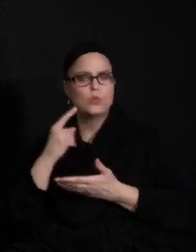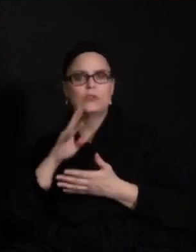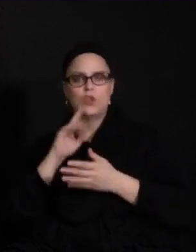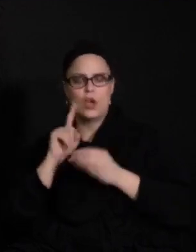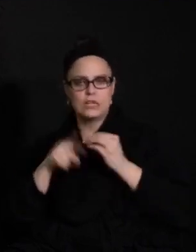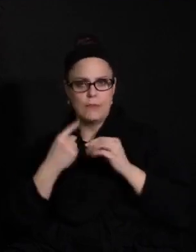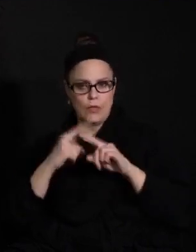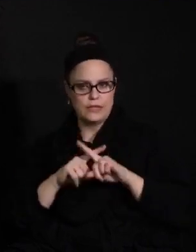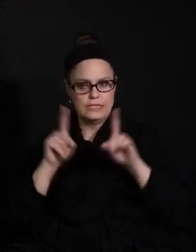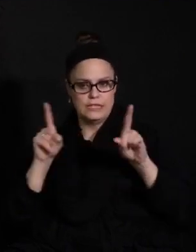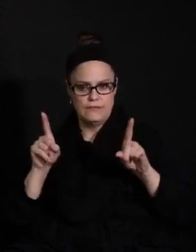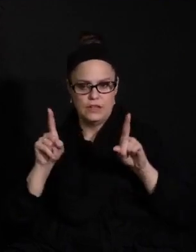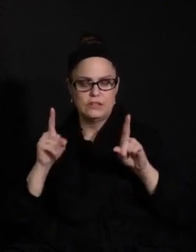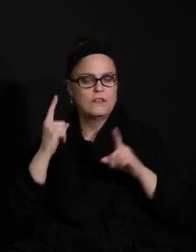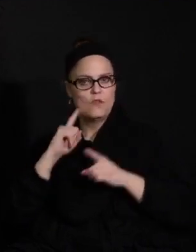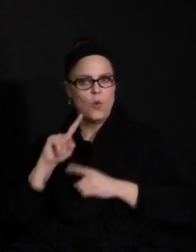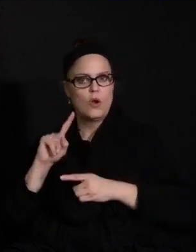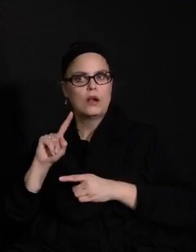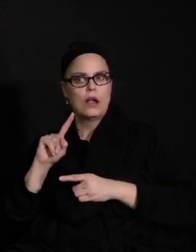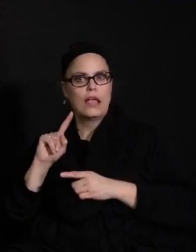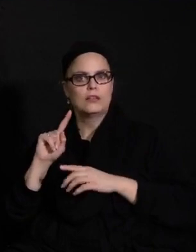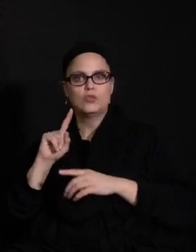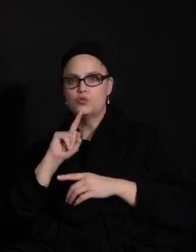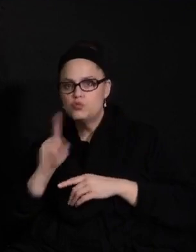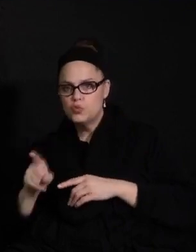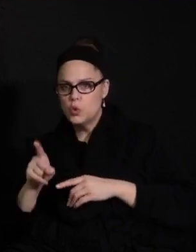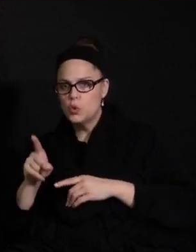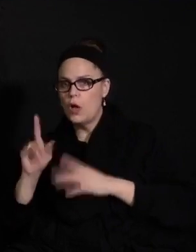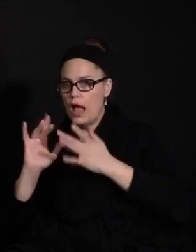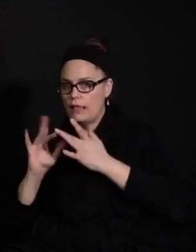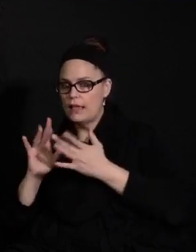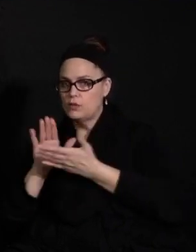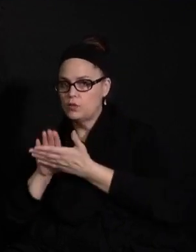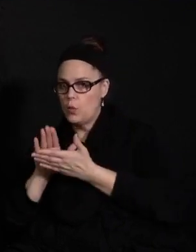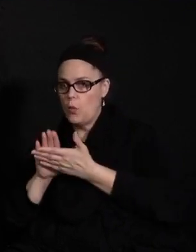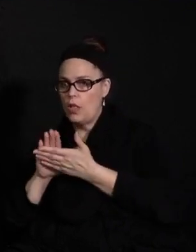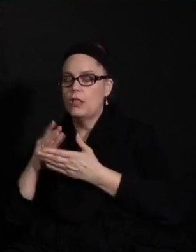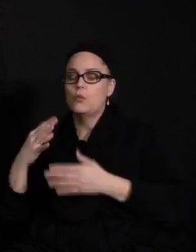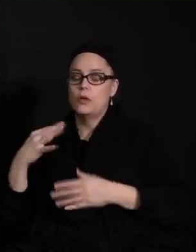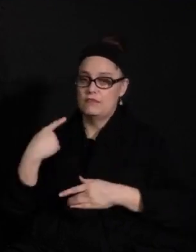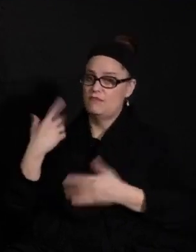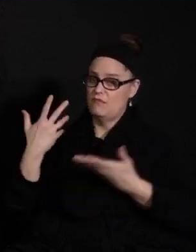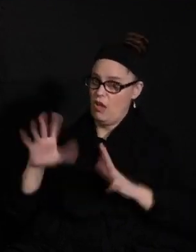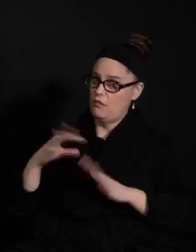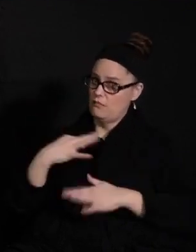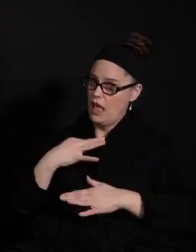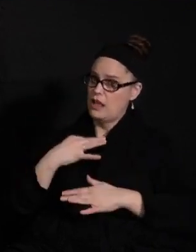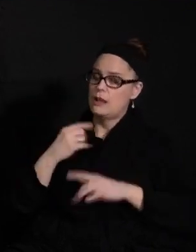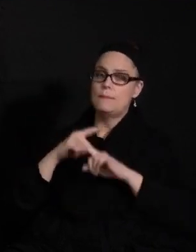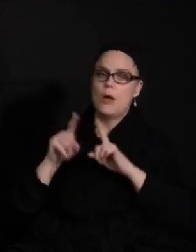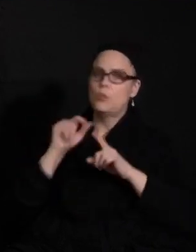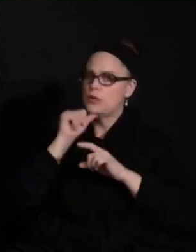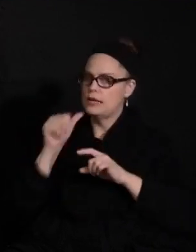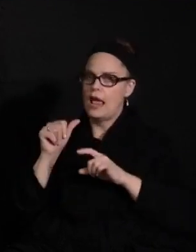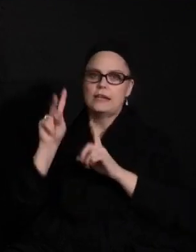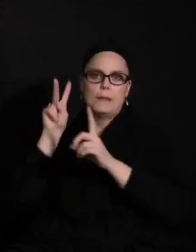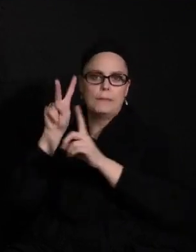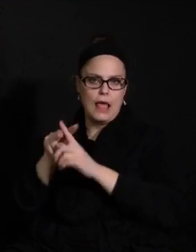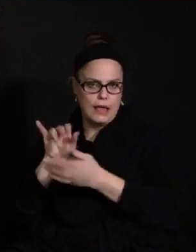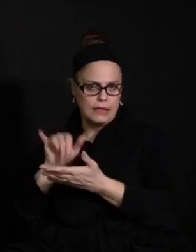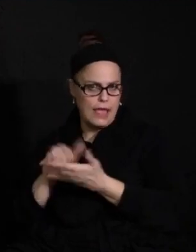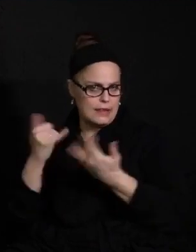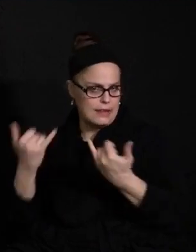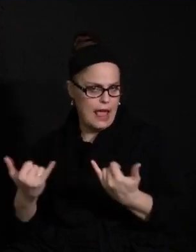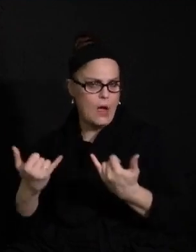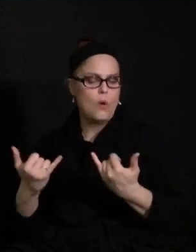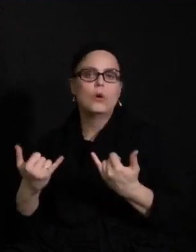in a true online school, which of course we've applied for. We are not implementing right now. So we do not have an online school in